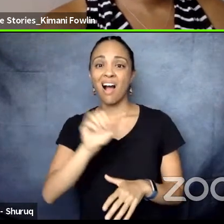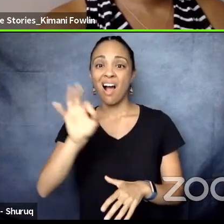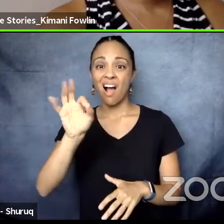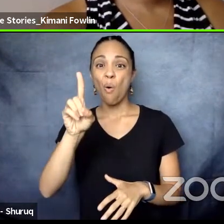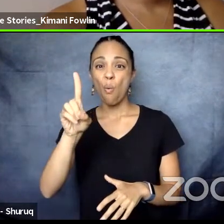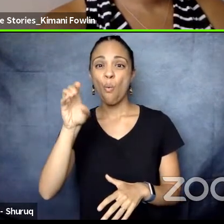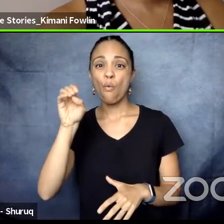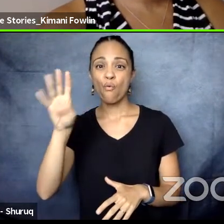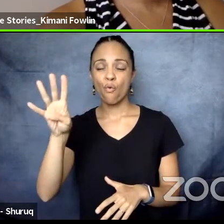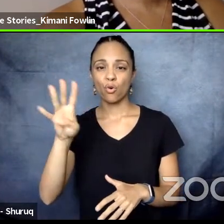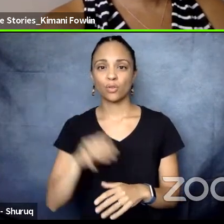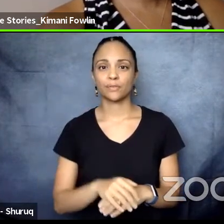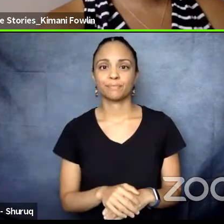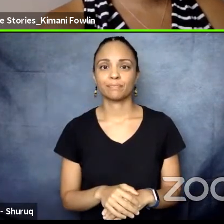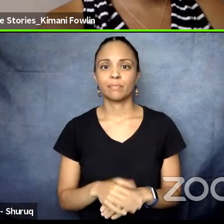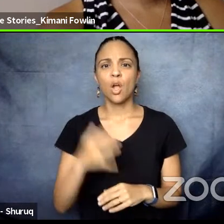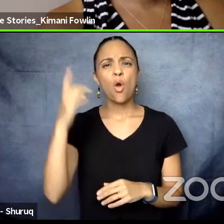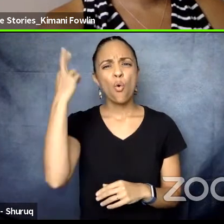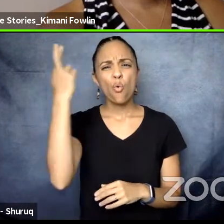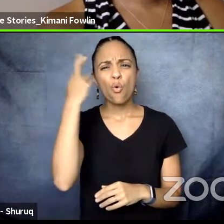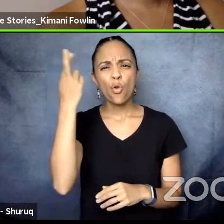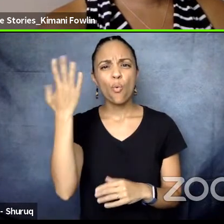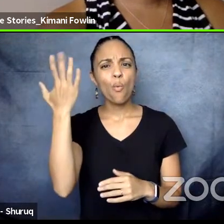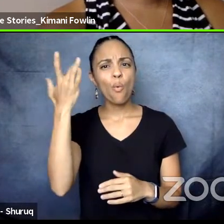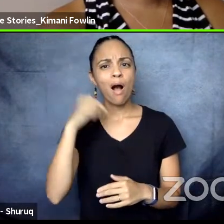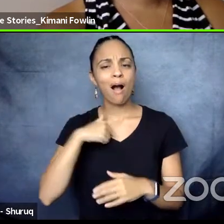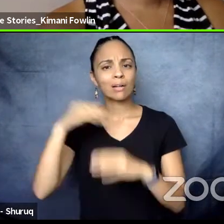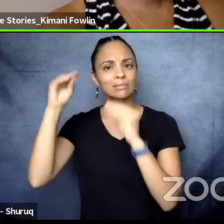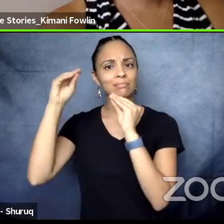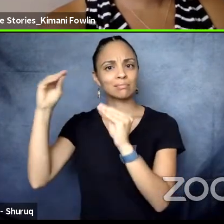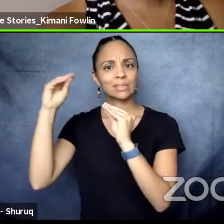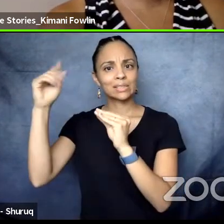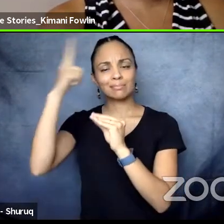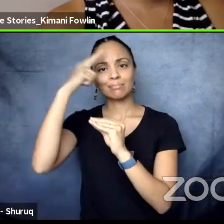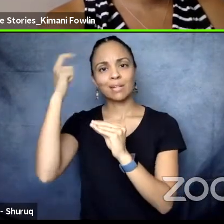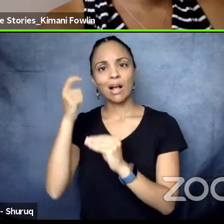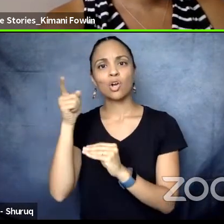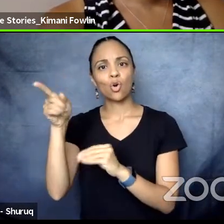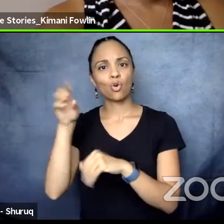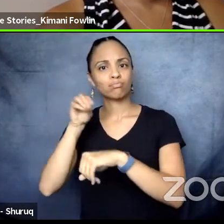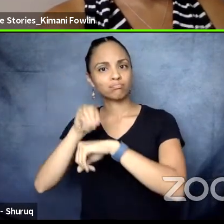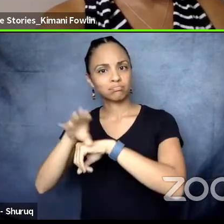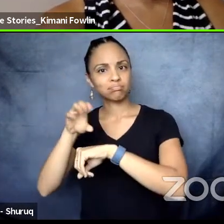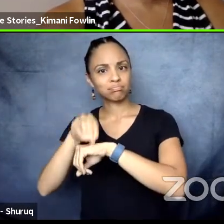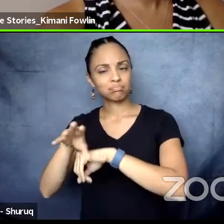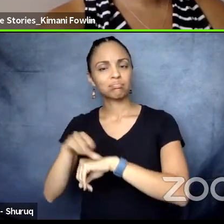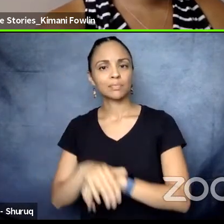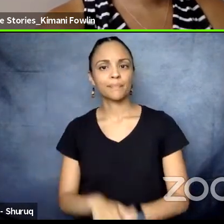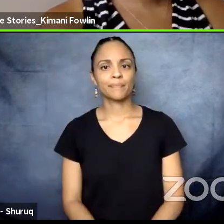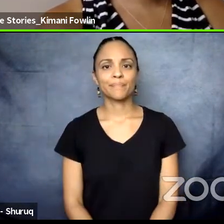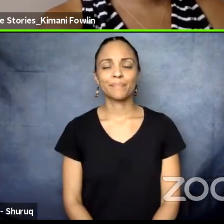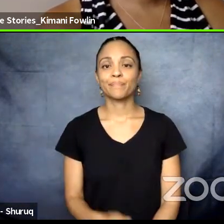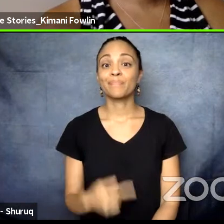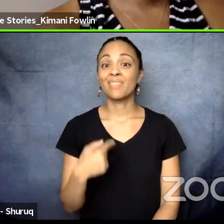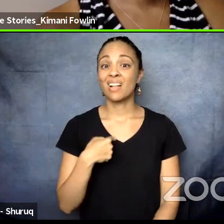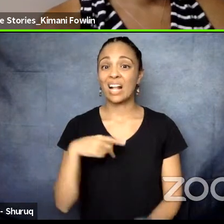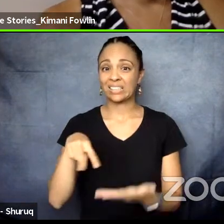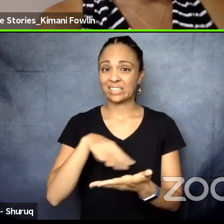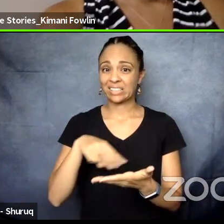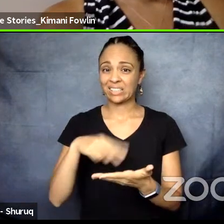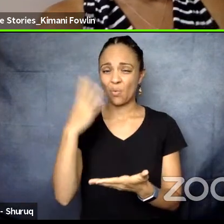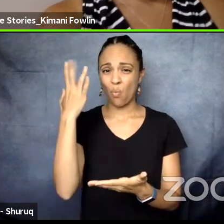Augustus Fowlin, Jamaican warrior, and Anne Fowlin, Renaissance woman. I dance because of them.